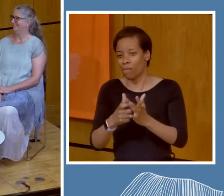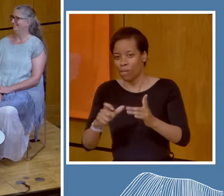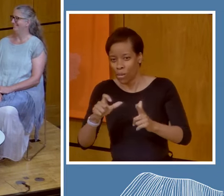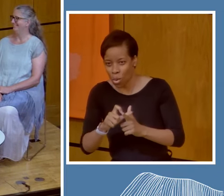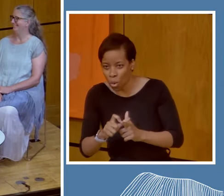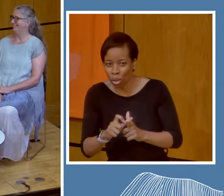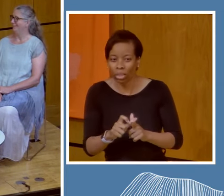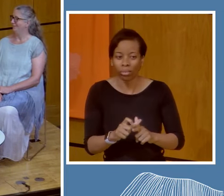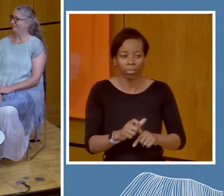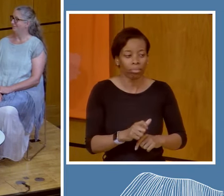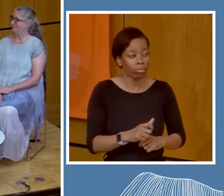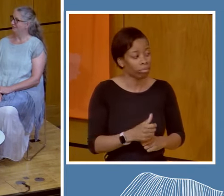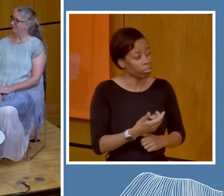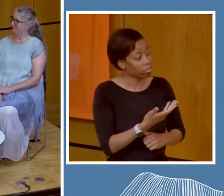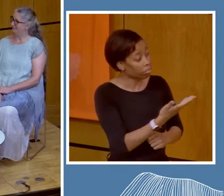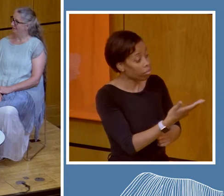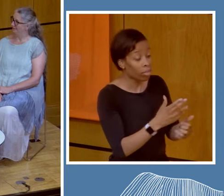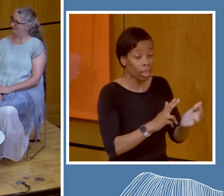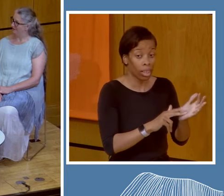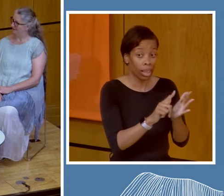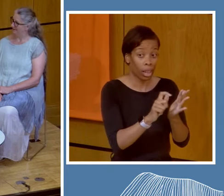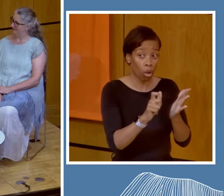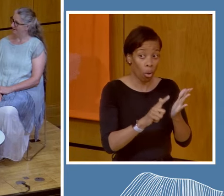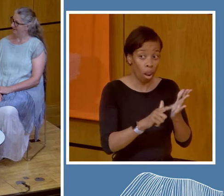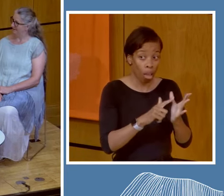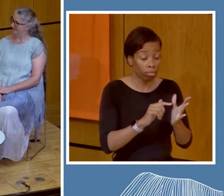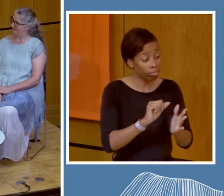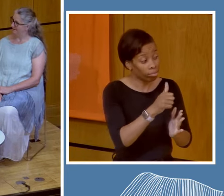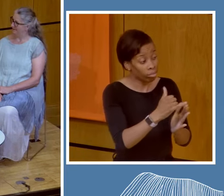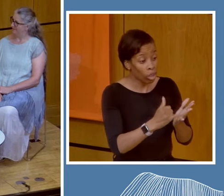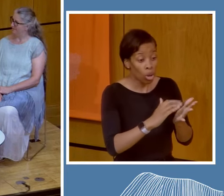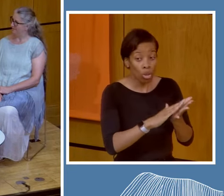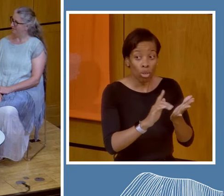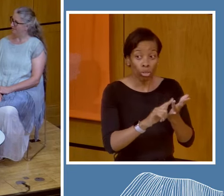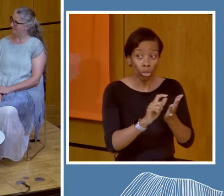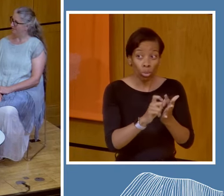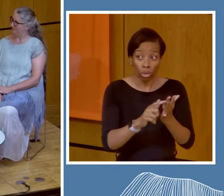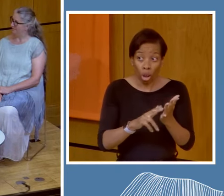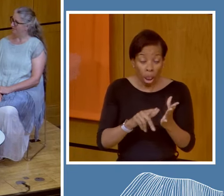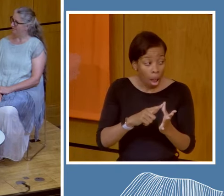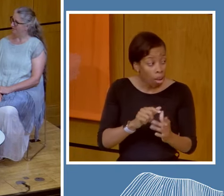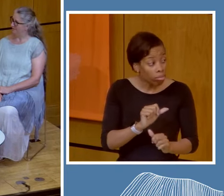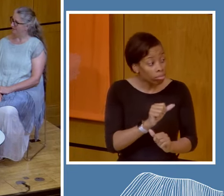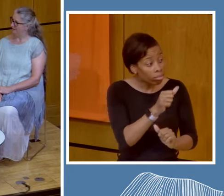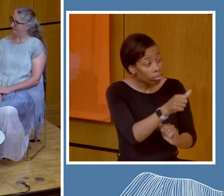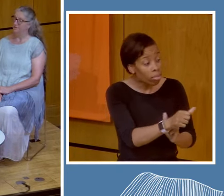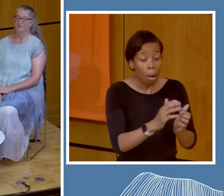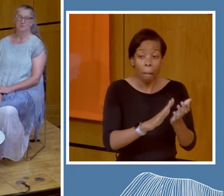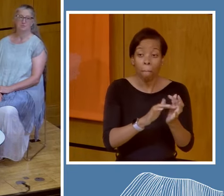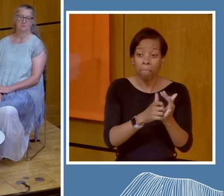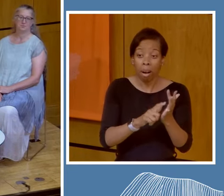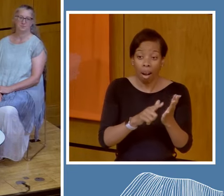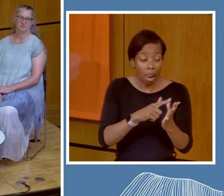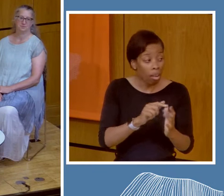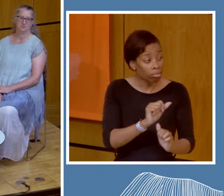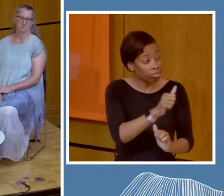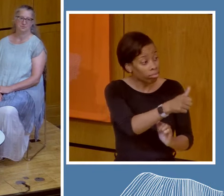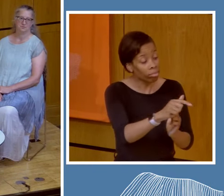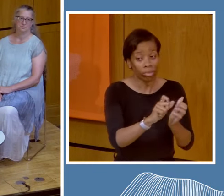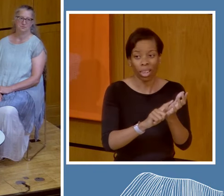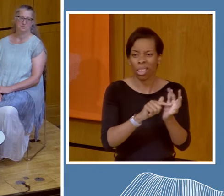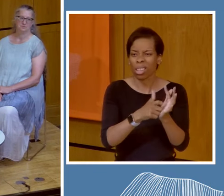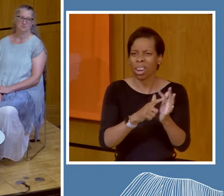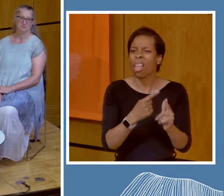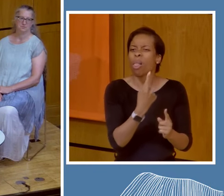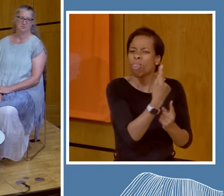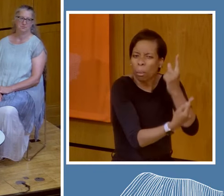Nicola Redbers, Shadona Kettle, Professor Marla Rao, and Claire Thomas. They'll introduce themselves and